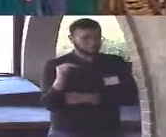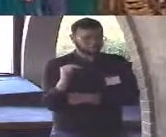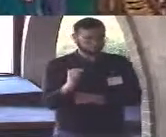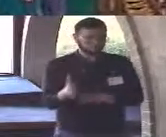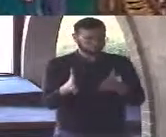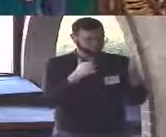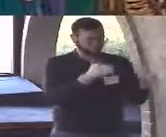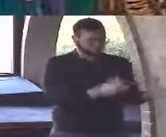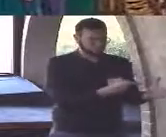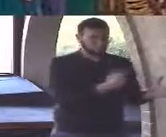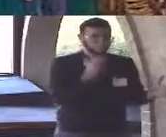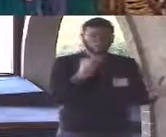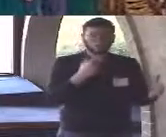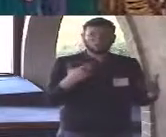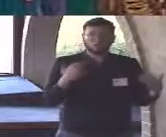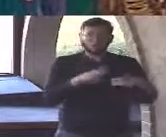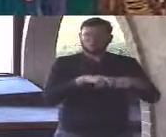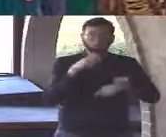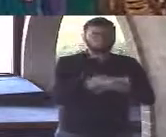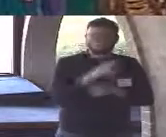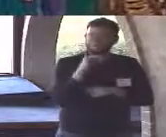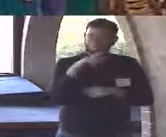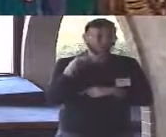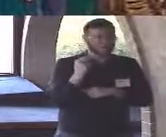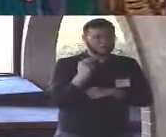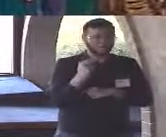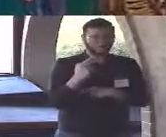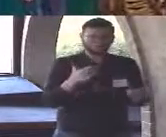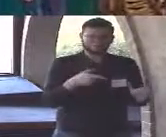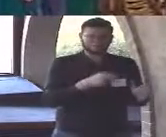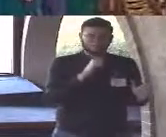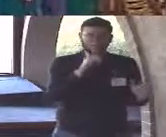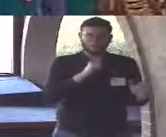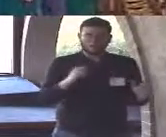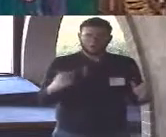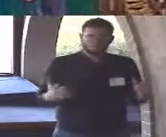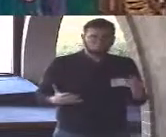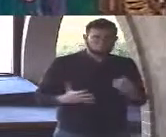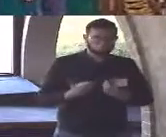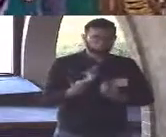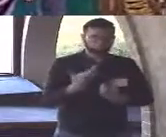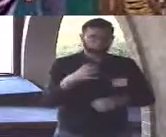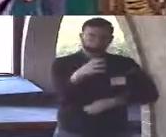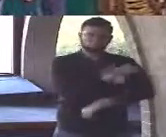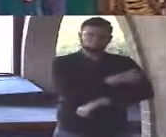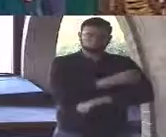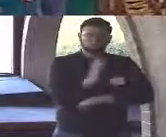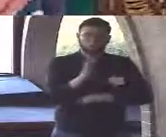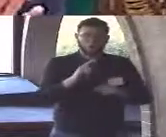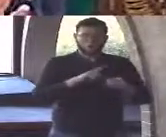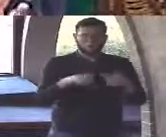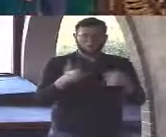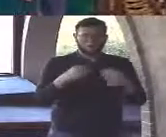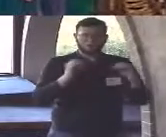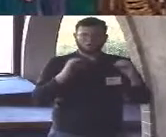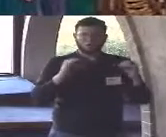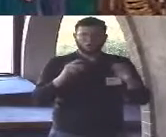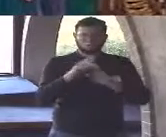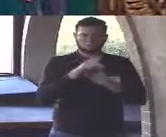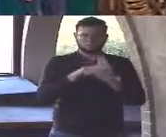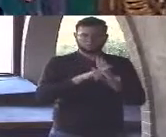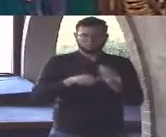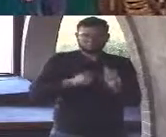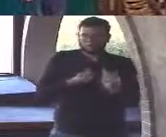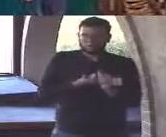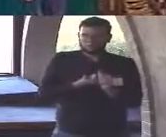proposition is not simply less compelling it is completely untenable now this does not mean I don't want you to misunderstand what I'm